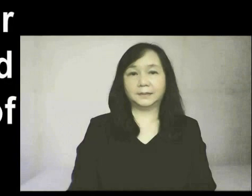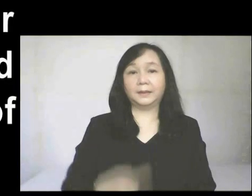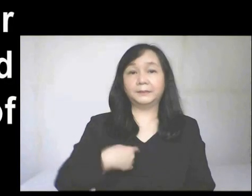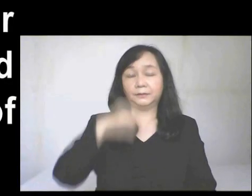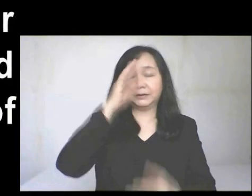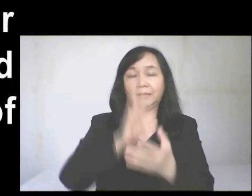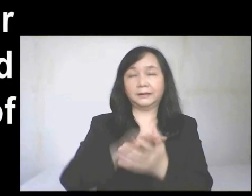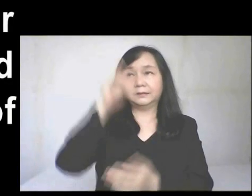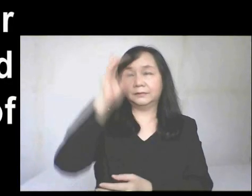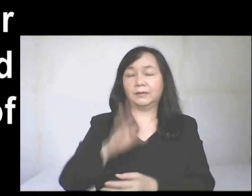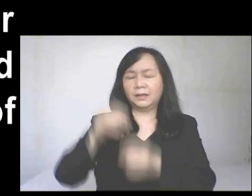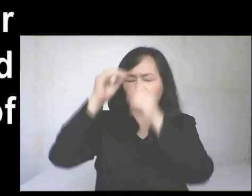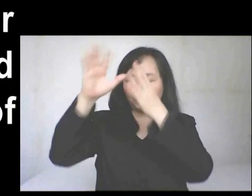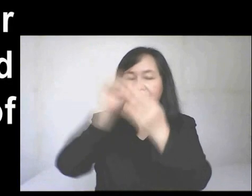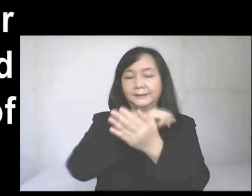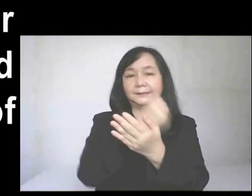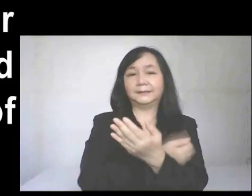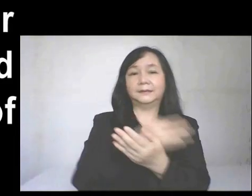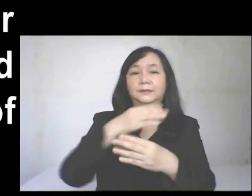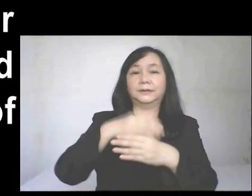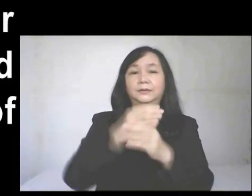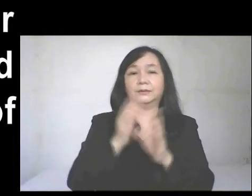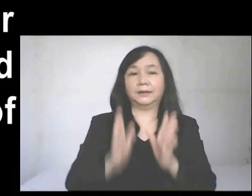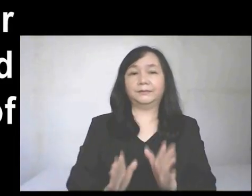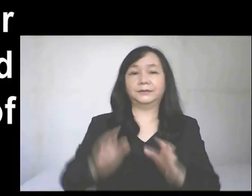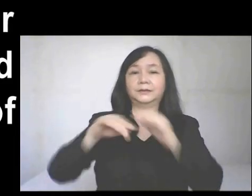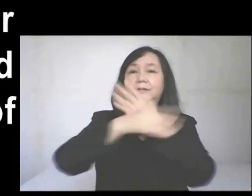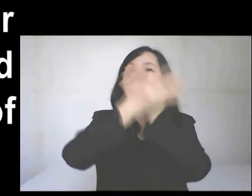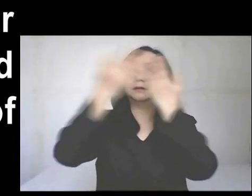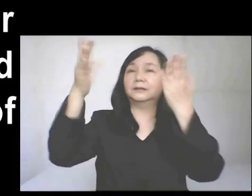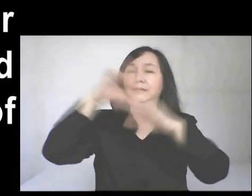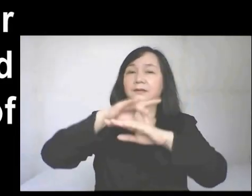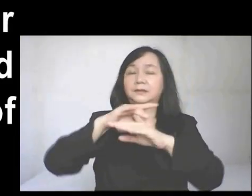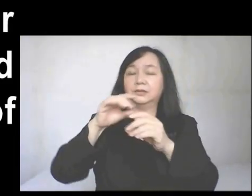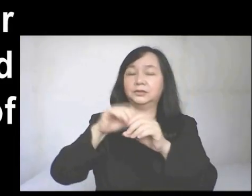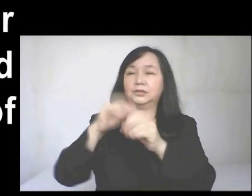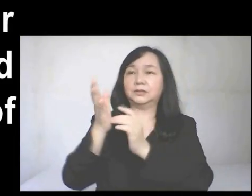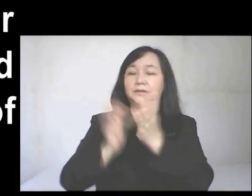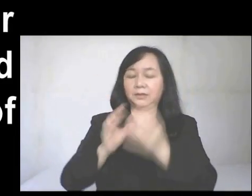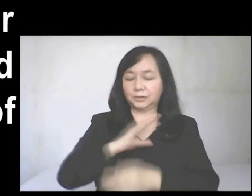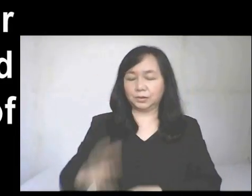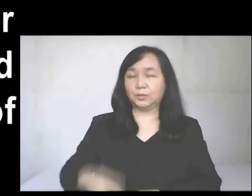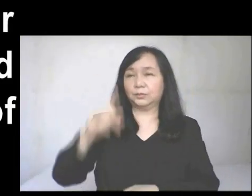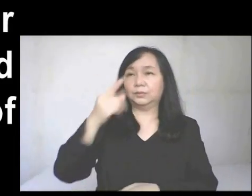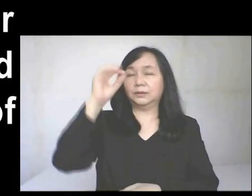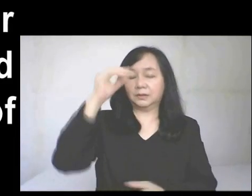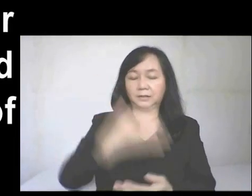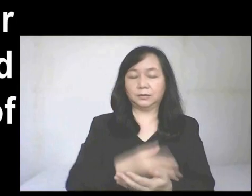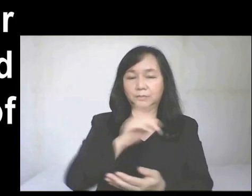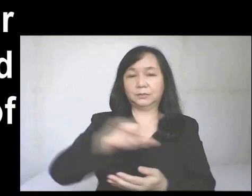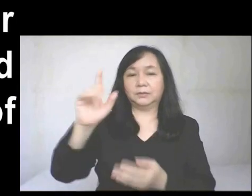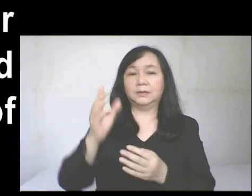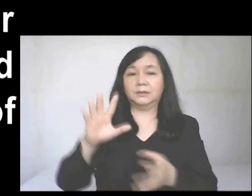I believe in God, the Father Almighty, Creator of heaven and earth, and in Jesus Christ, His only Son,